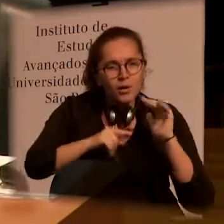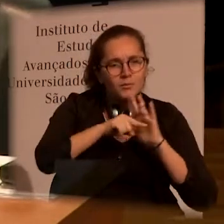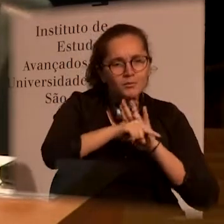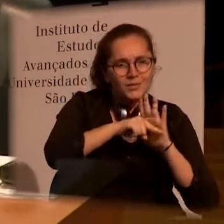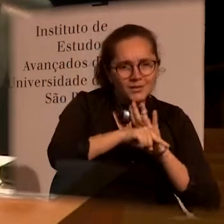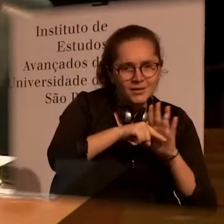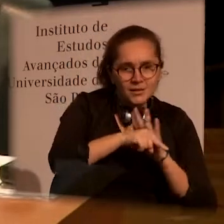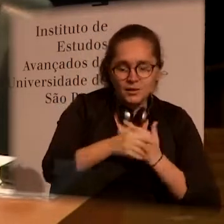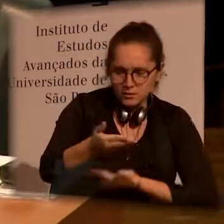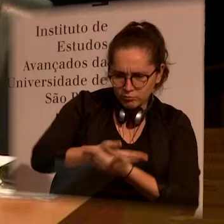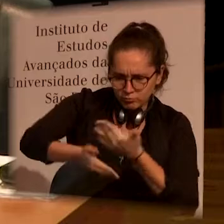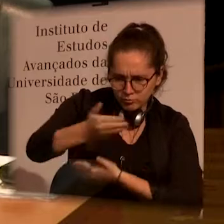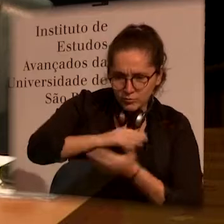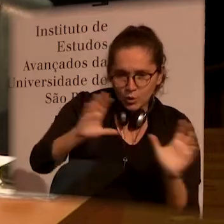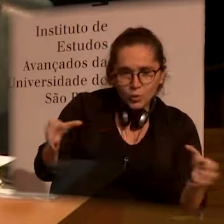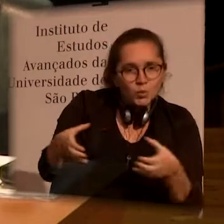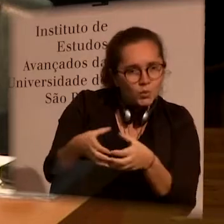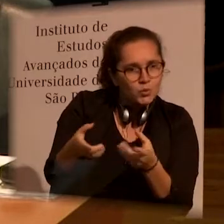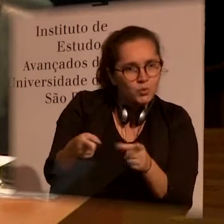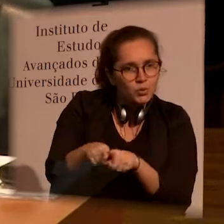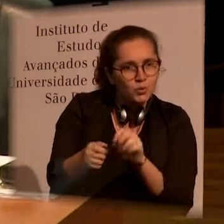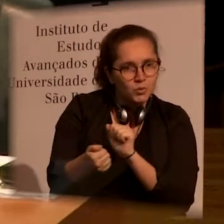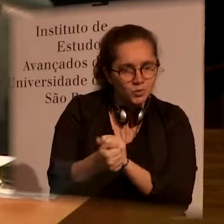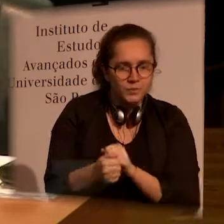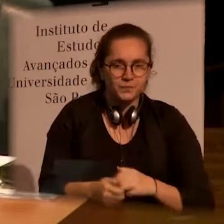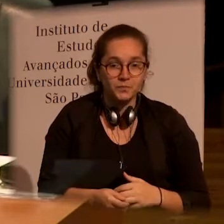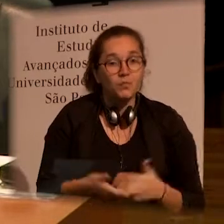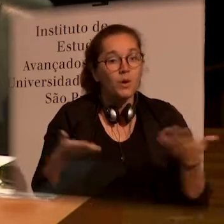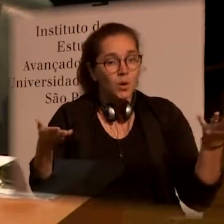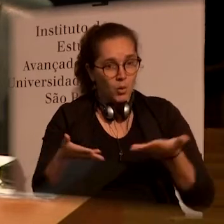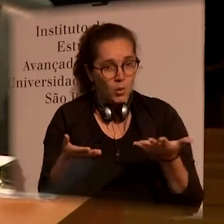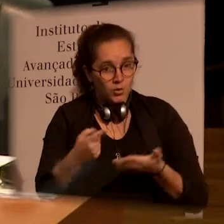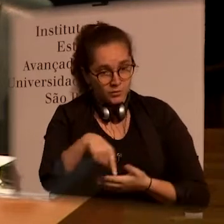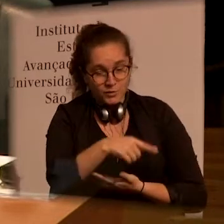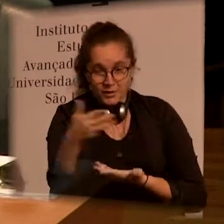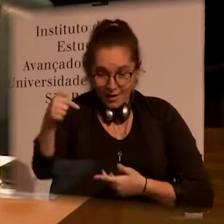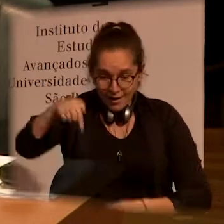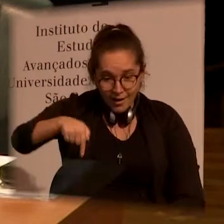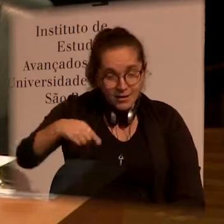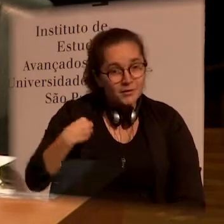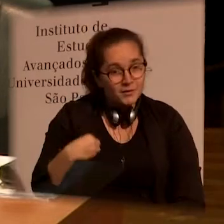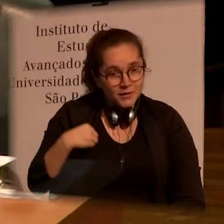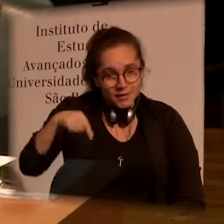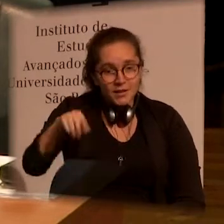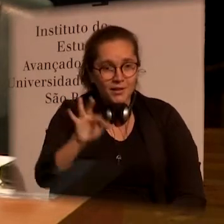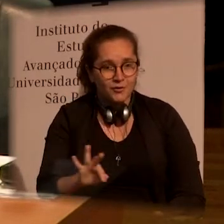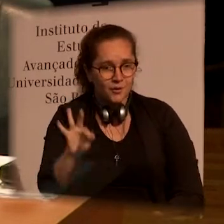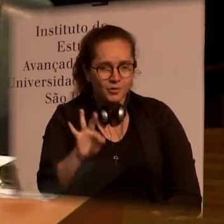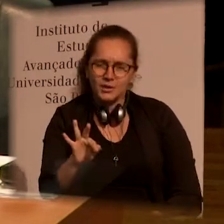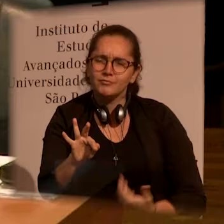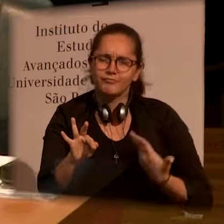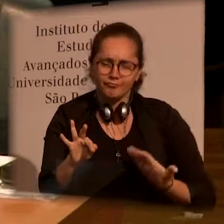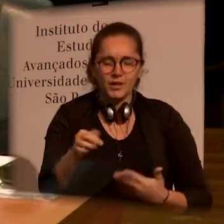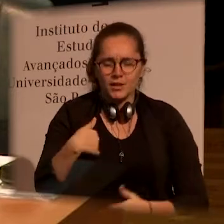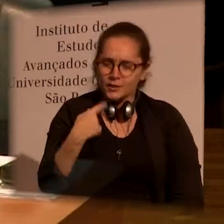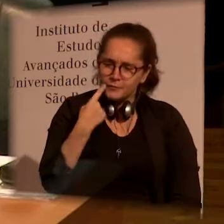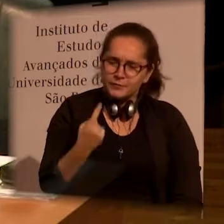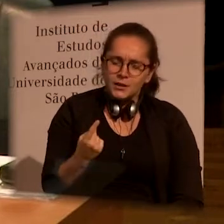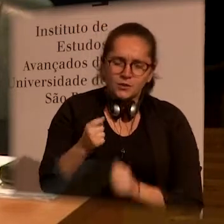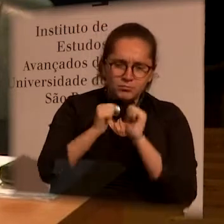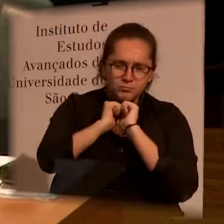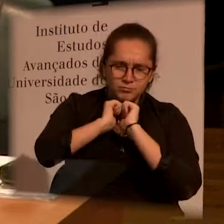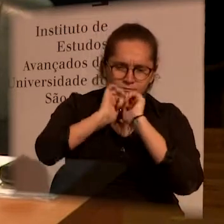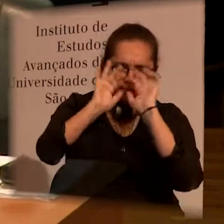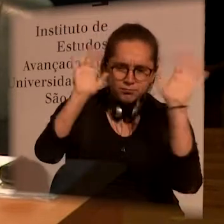and also for collaborative researchers. Welcoming her today in our school is a sign